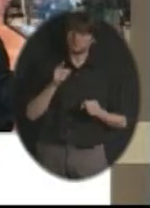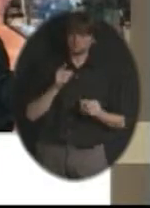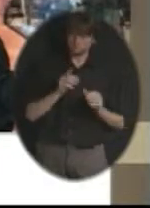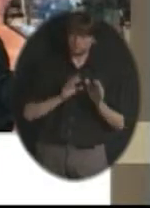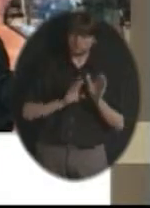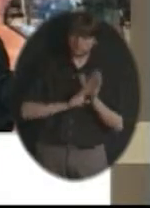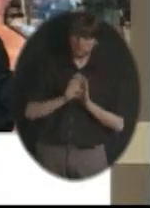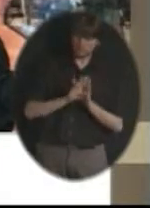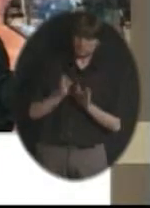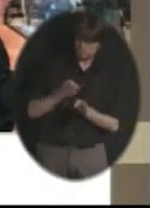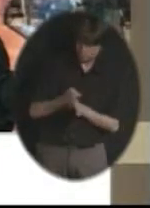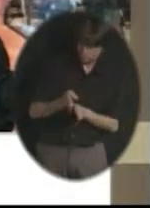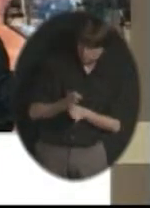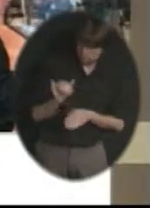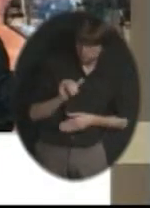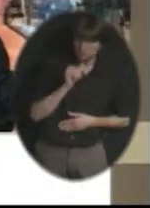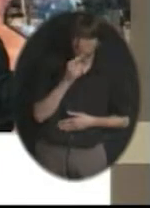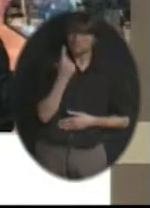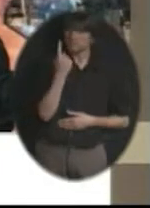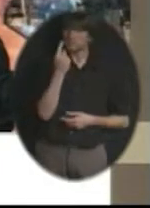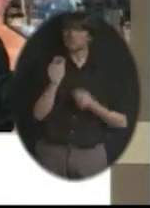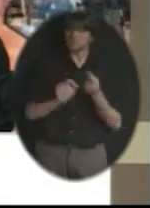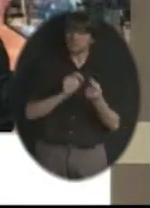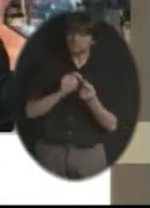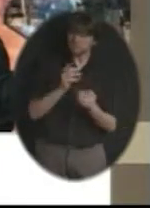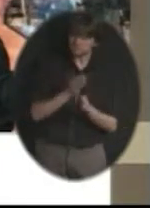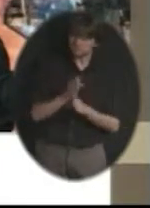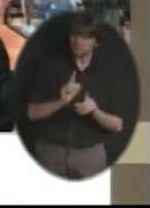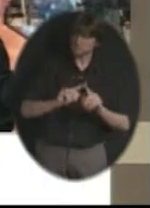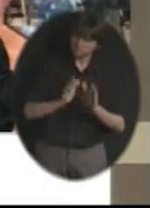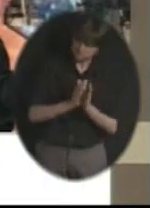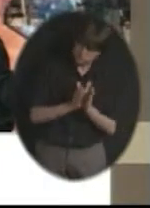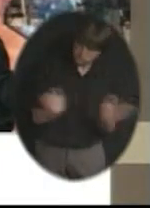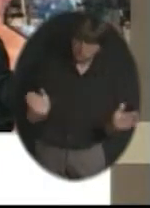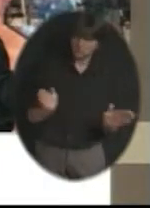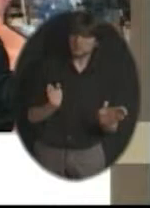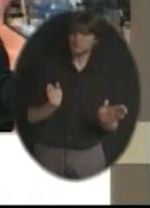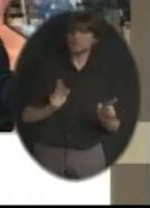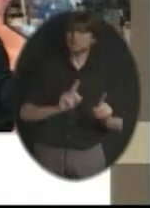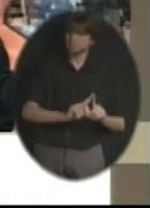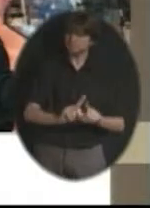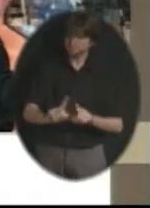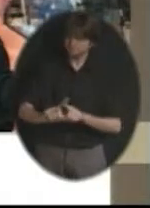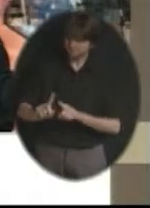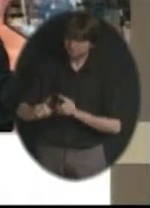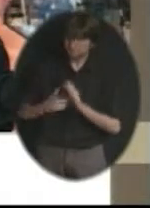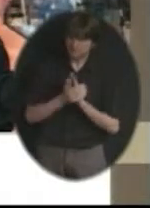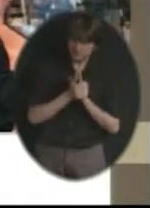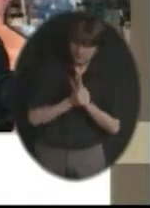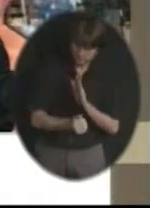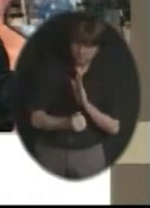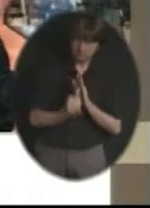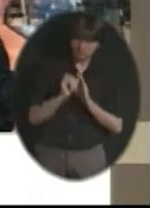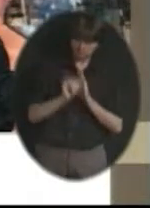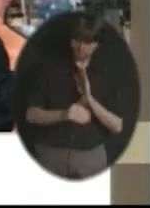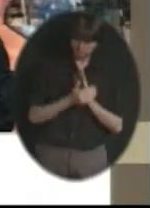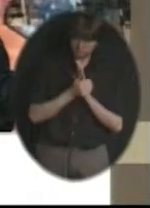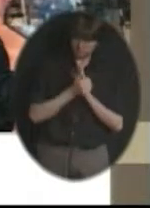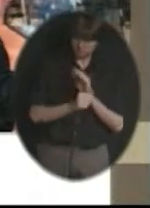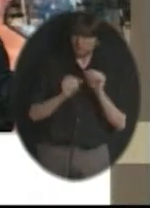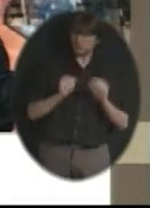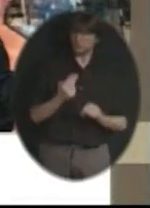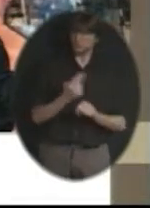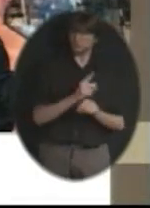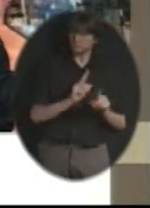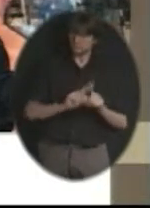vocation, but it was a broad spectrum in opportunities for students. Transferable skills, so that, again, they wouldn't be locked into